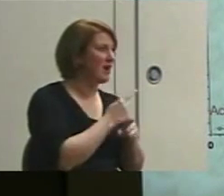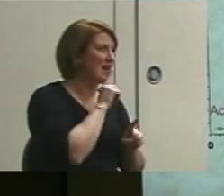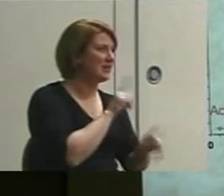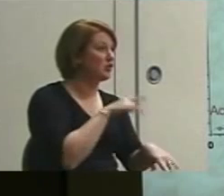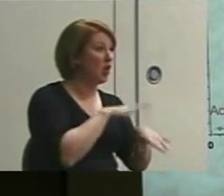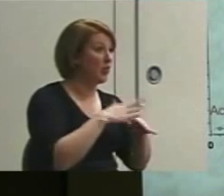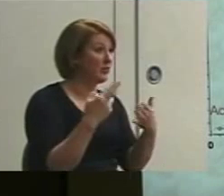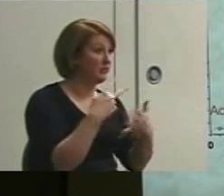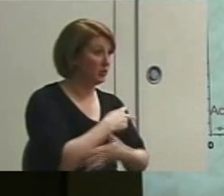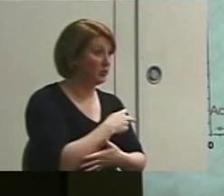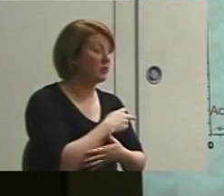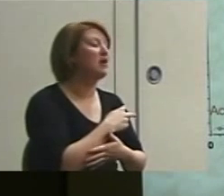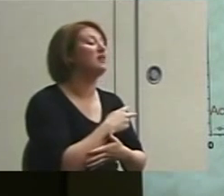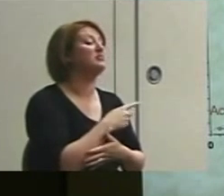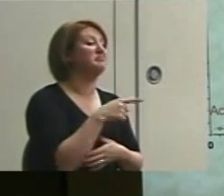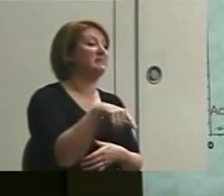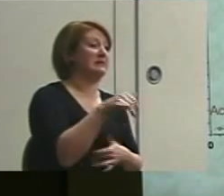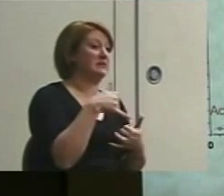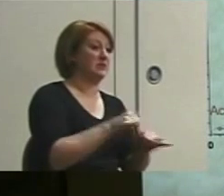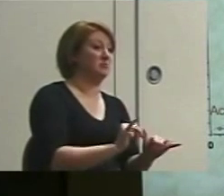Do they remember it?